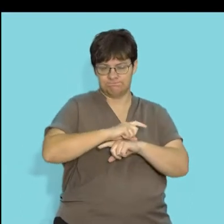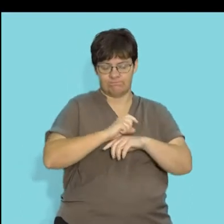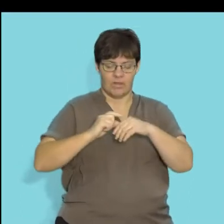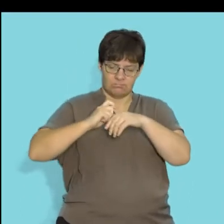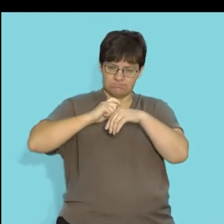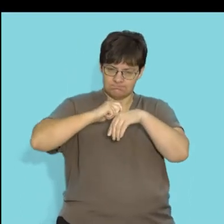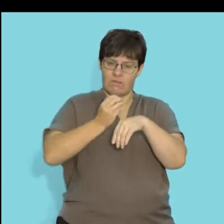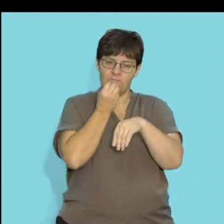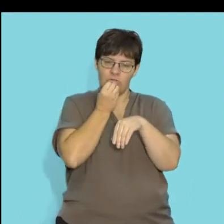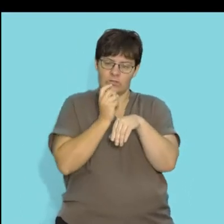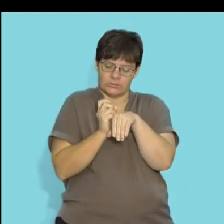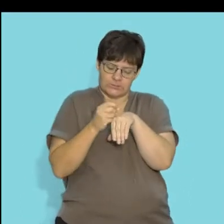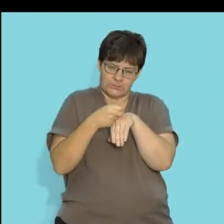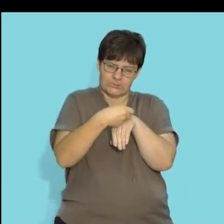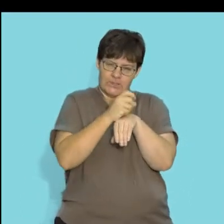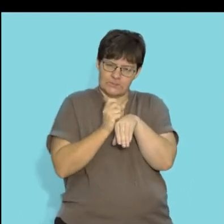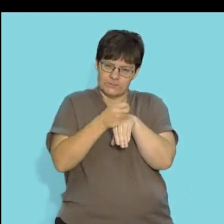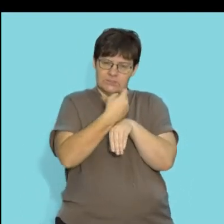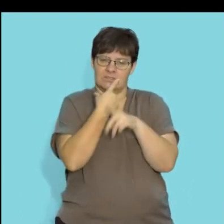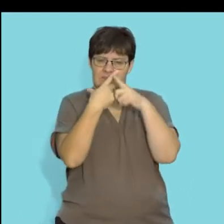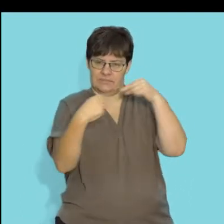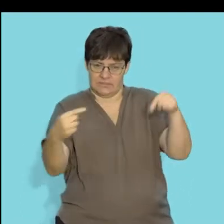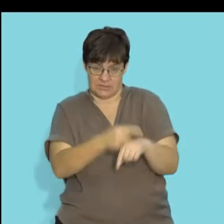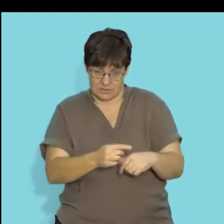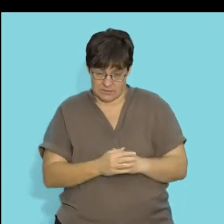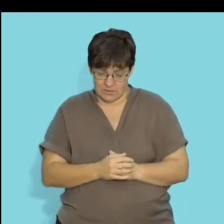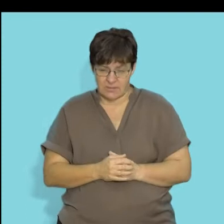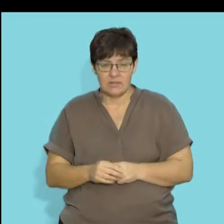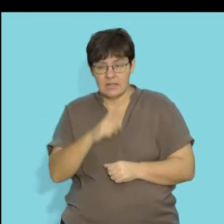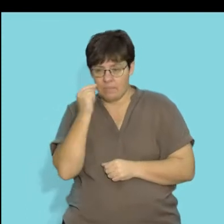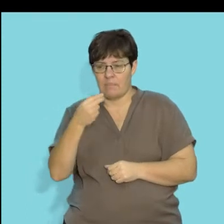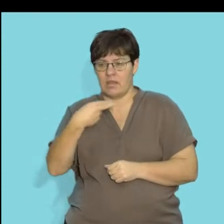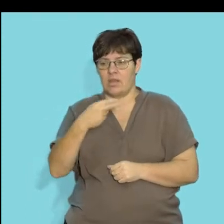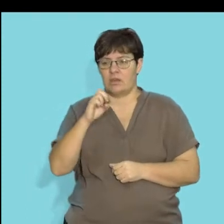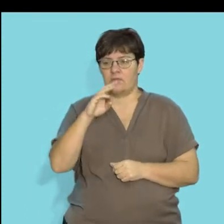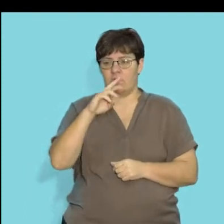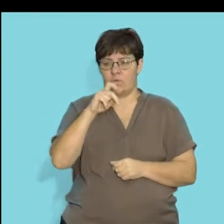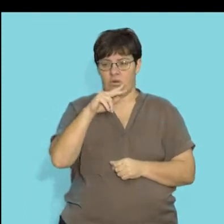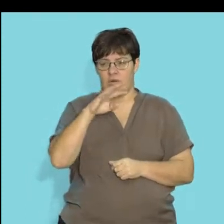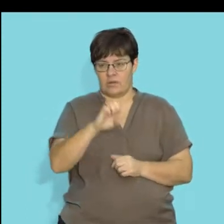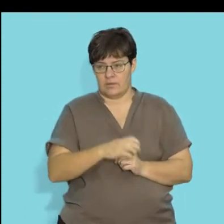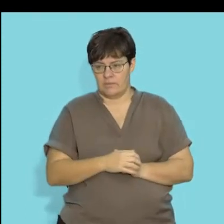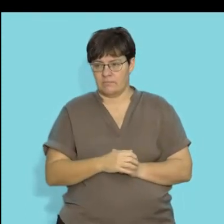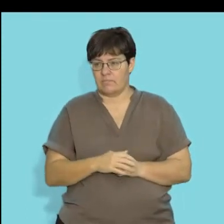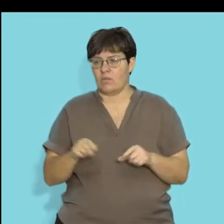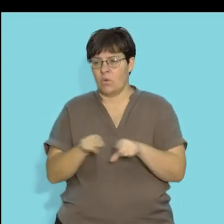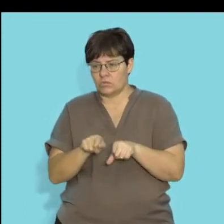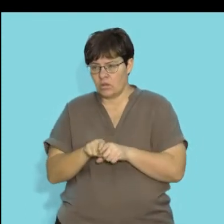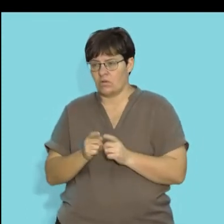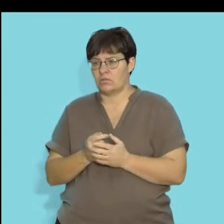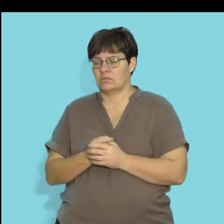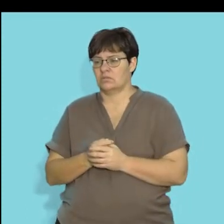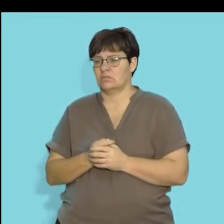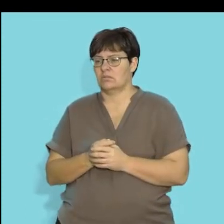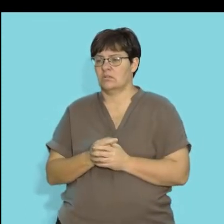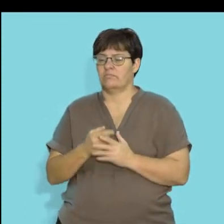that's feeding on the leaves of a specific plant, and these, again, are called herbivores. We also have some of our rodents,